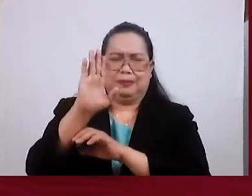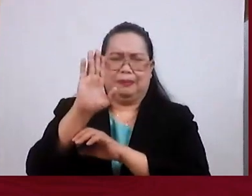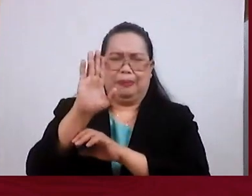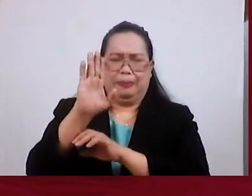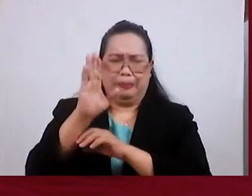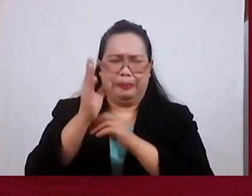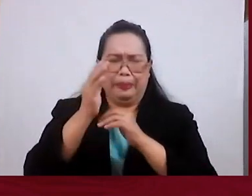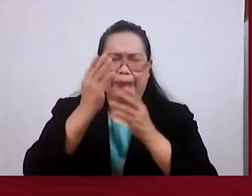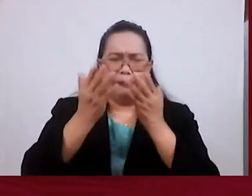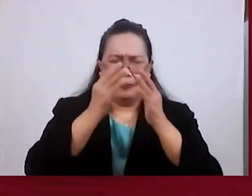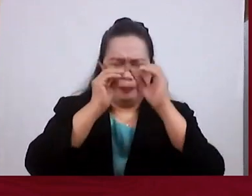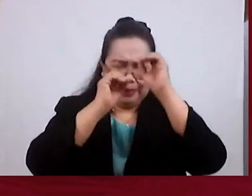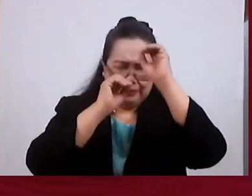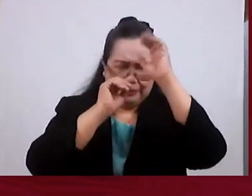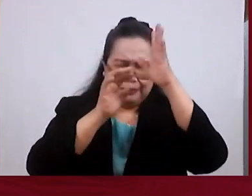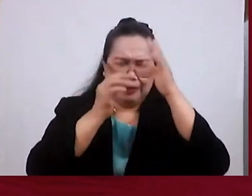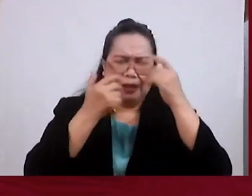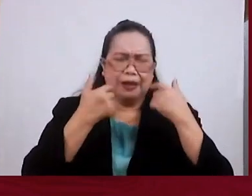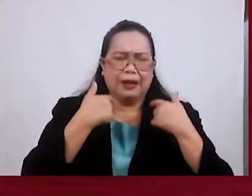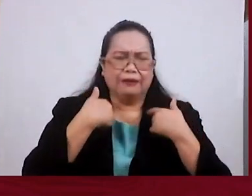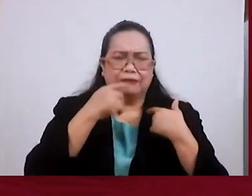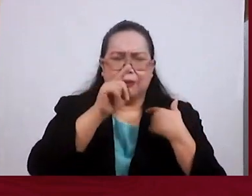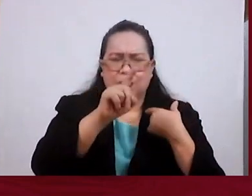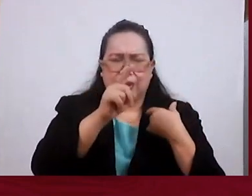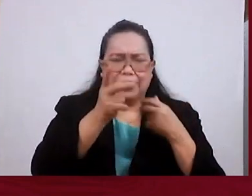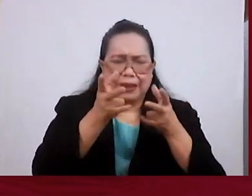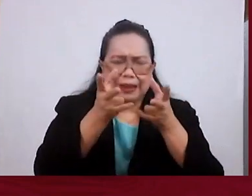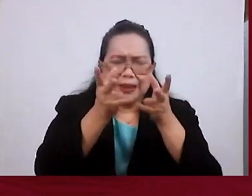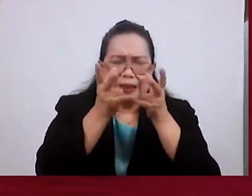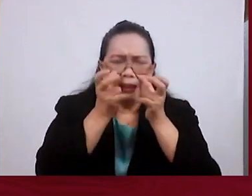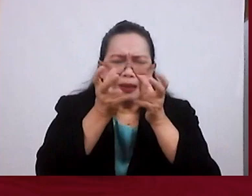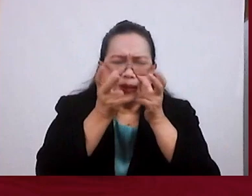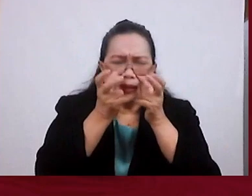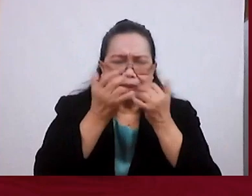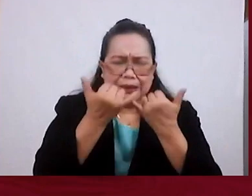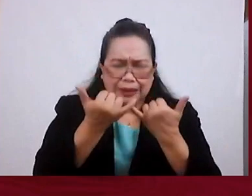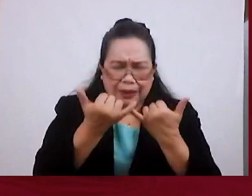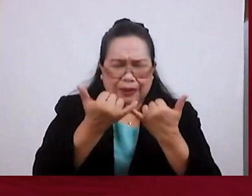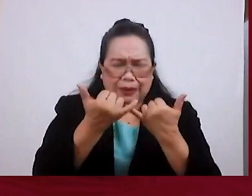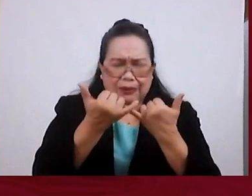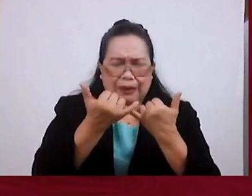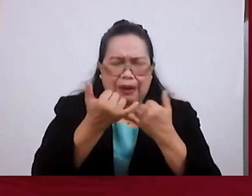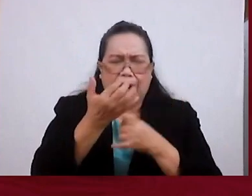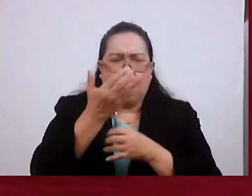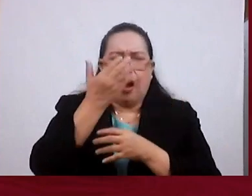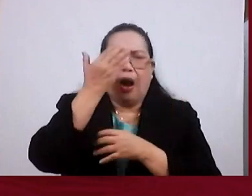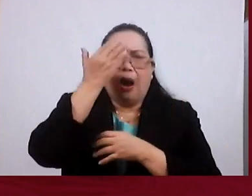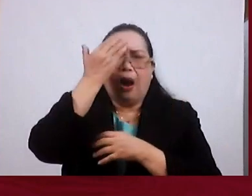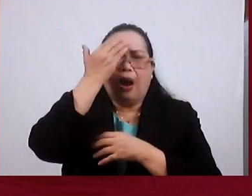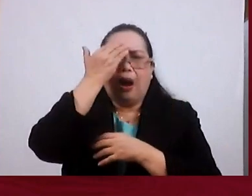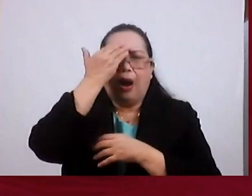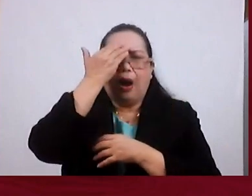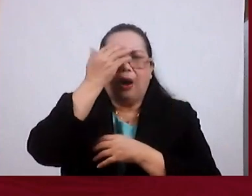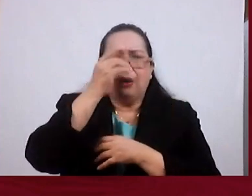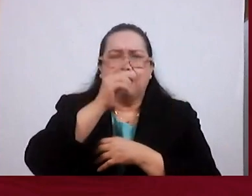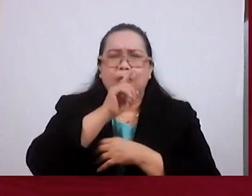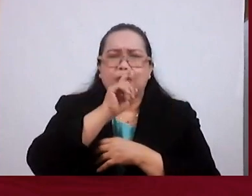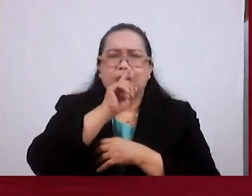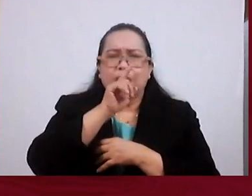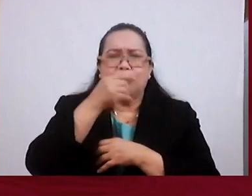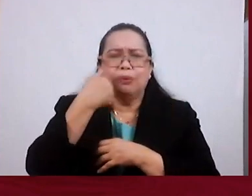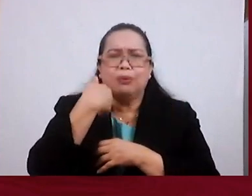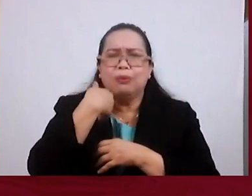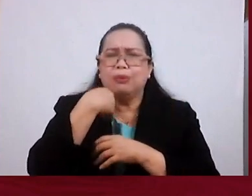And maybe, Father, there is somebody listening today who just realized I have never really come to faith.